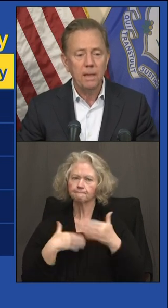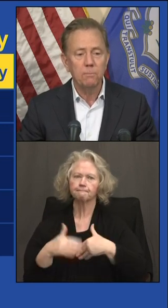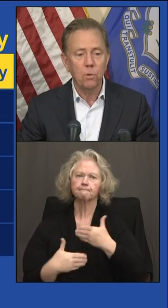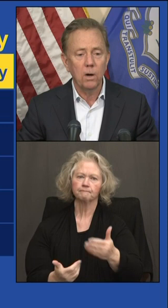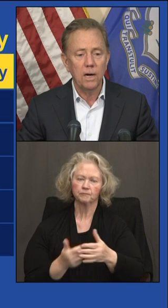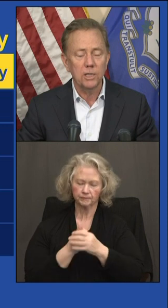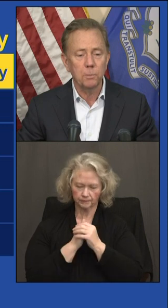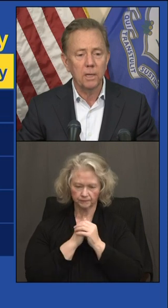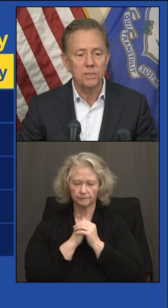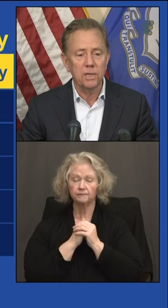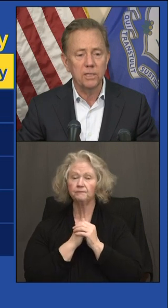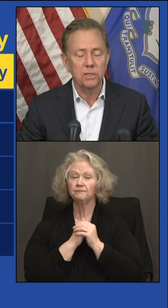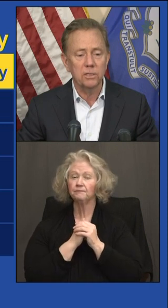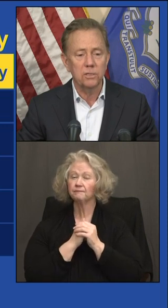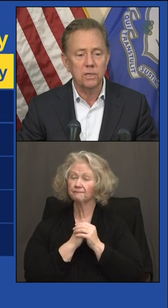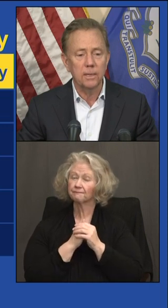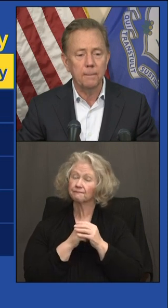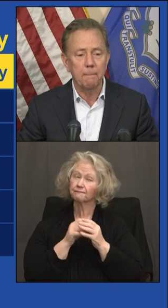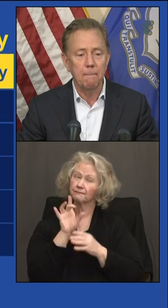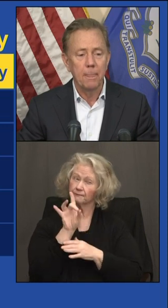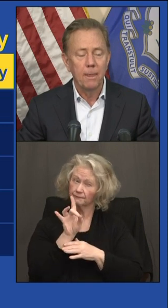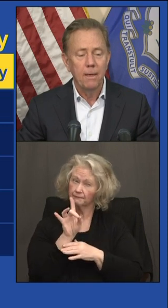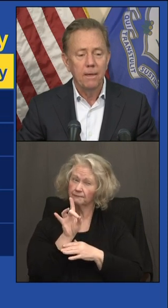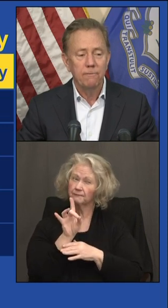Eight more hospitalizations.